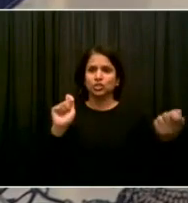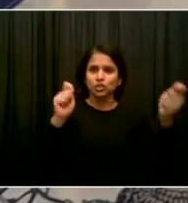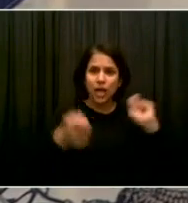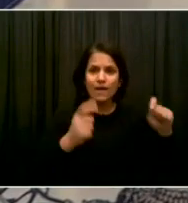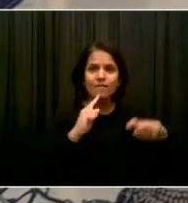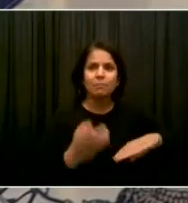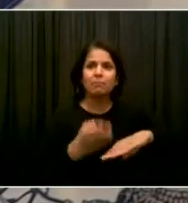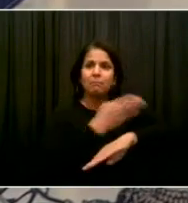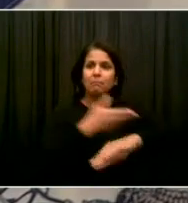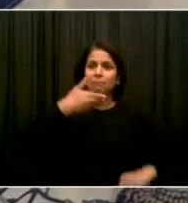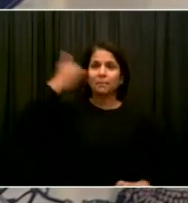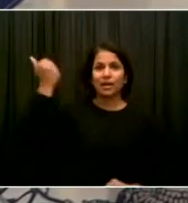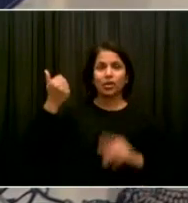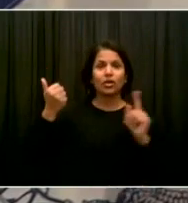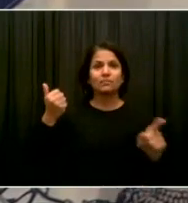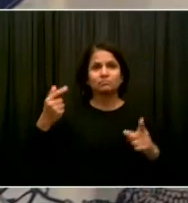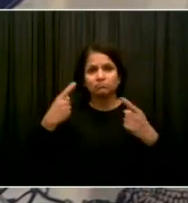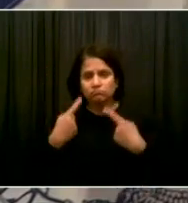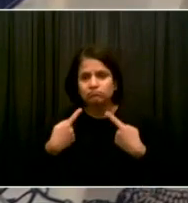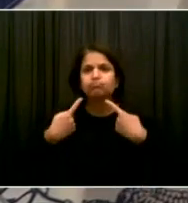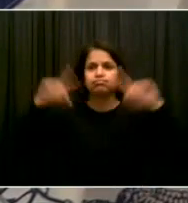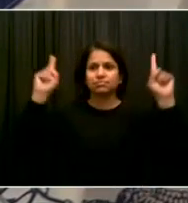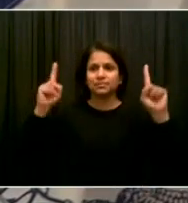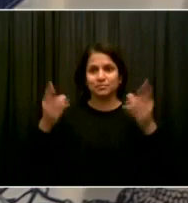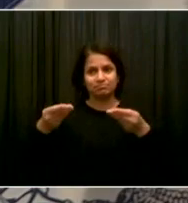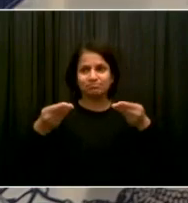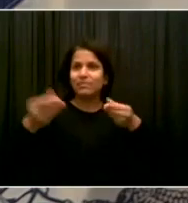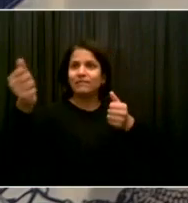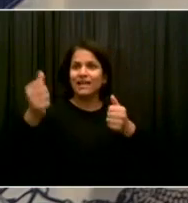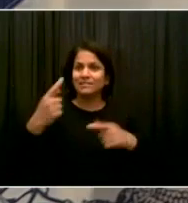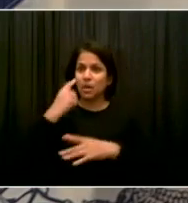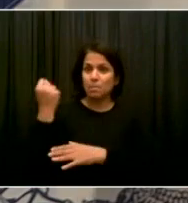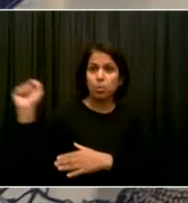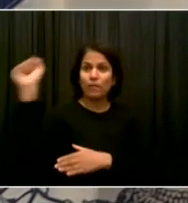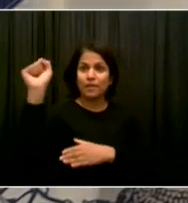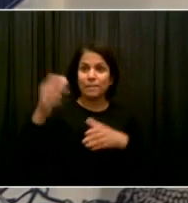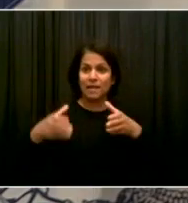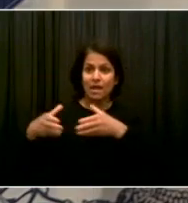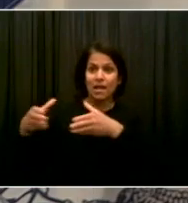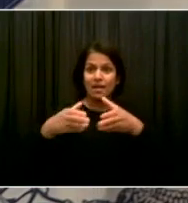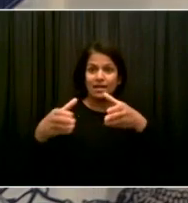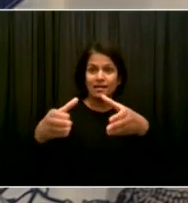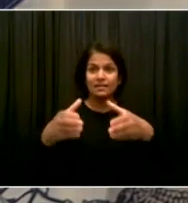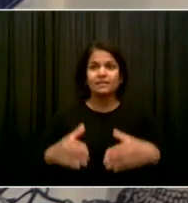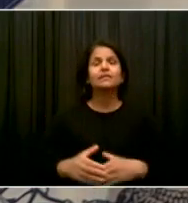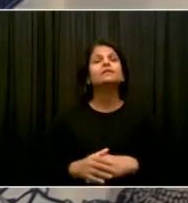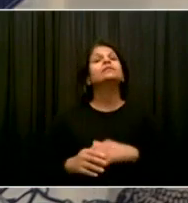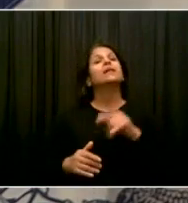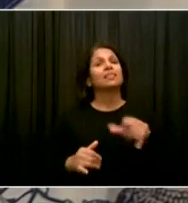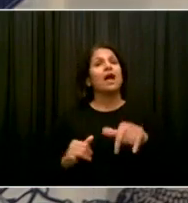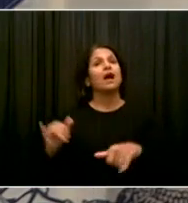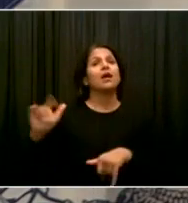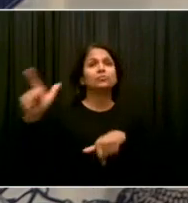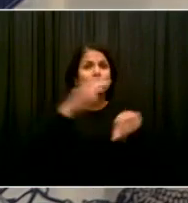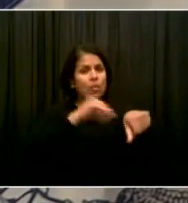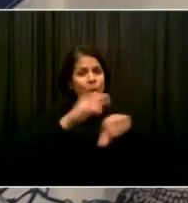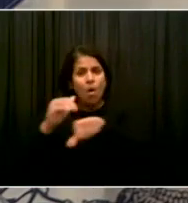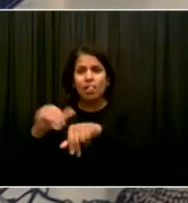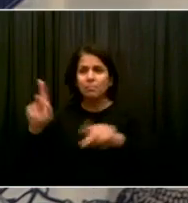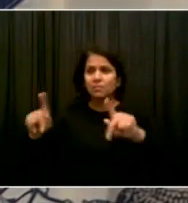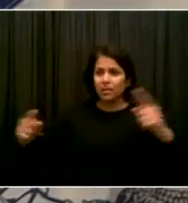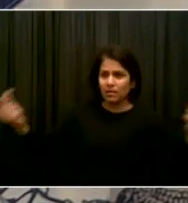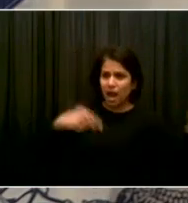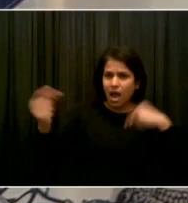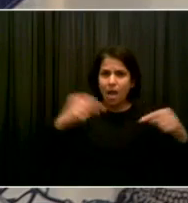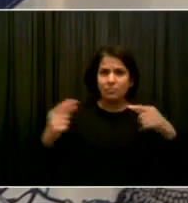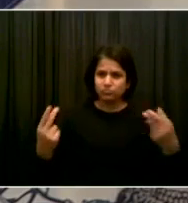does, including not only calling for change and acting for change and organizing for change, but always showing a love for